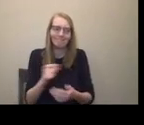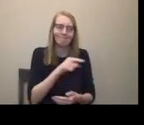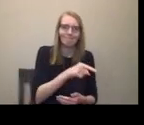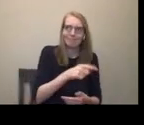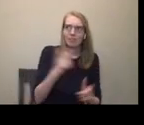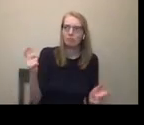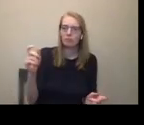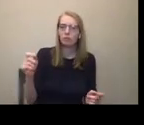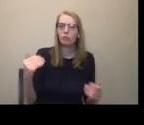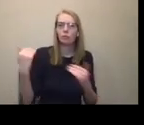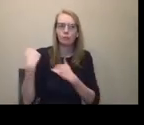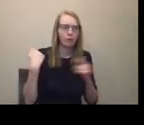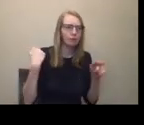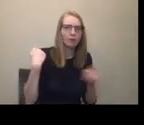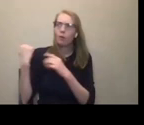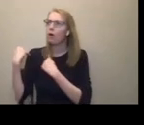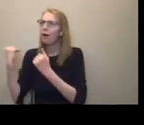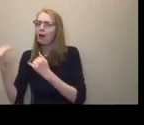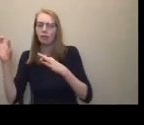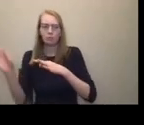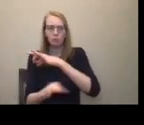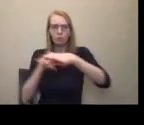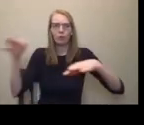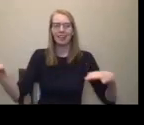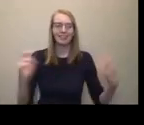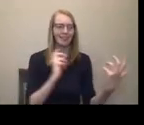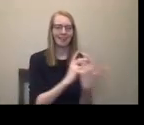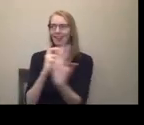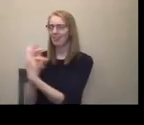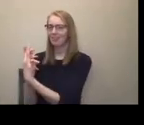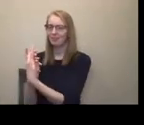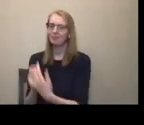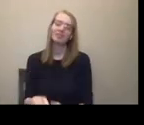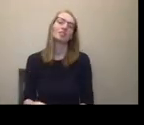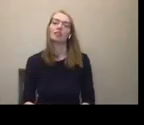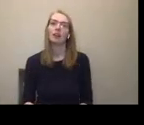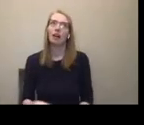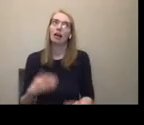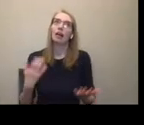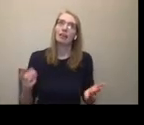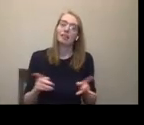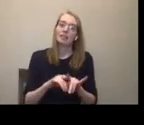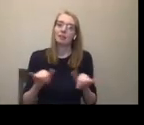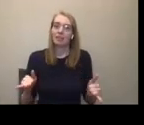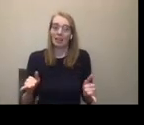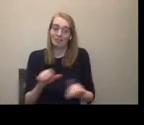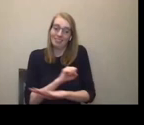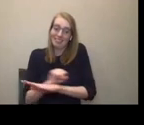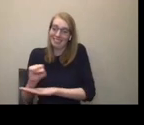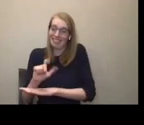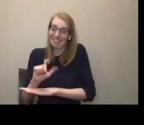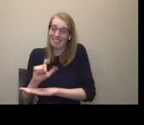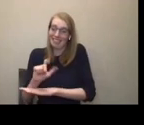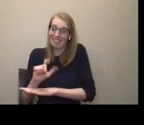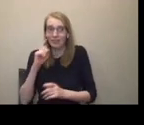somebody. On the other hand, and we see this a lot on stage left, we are woefully underfunded company on the margins. And when I invite